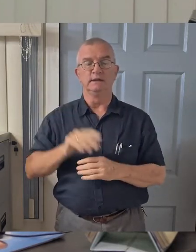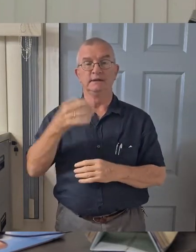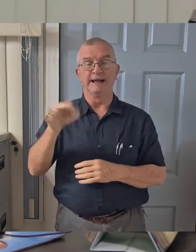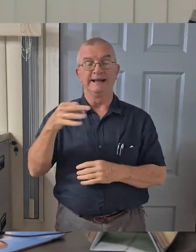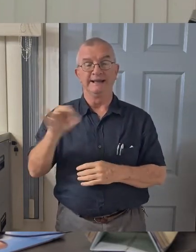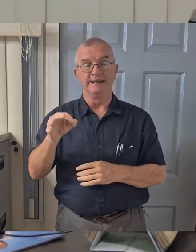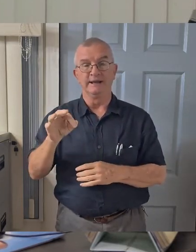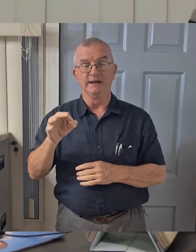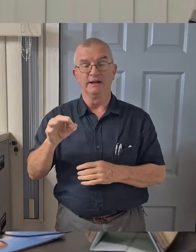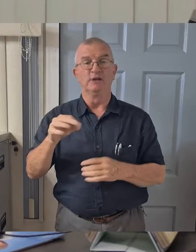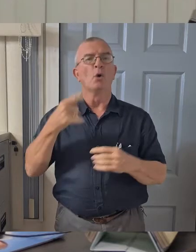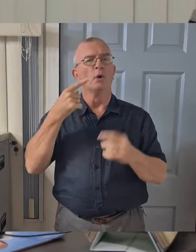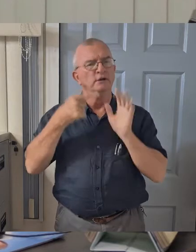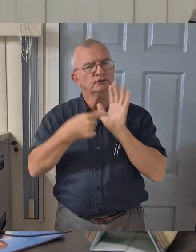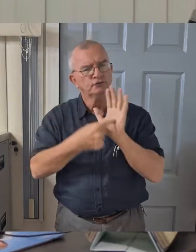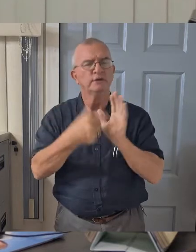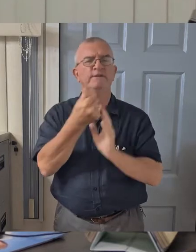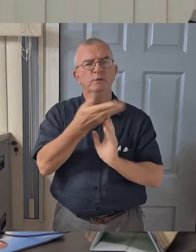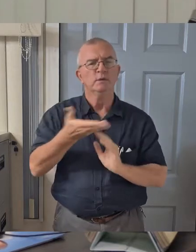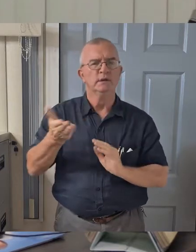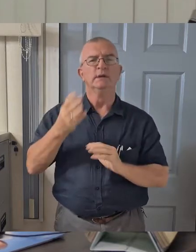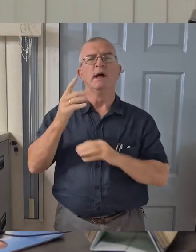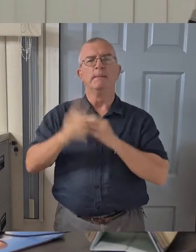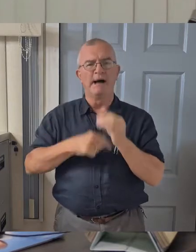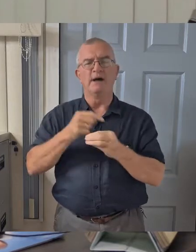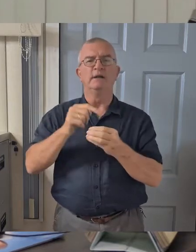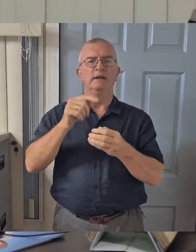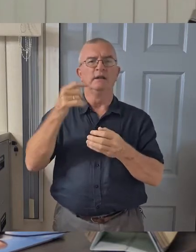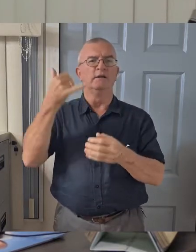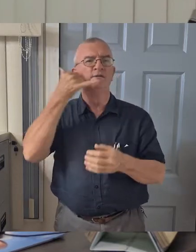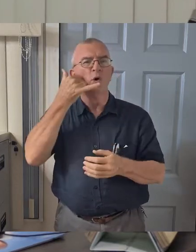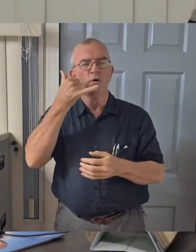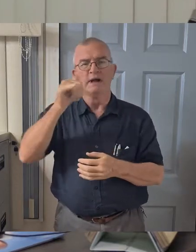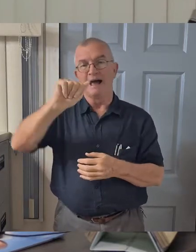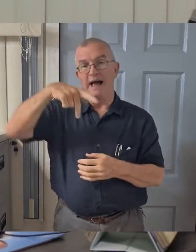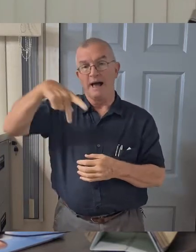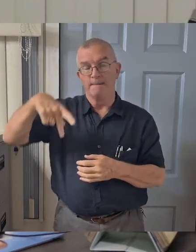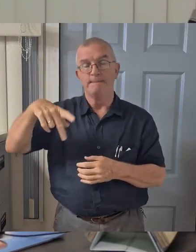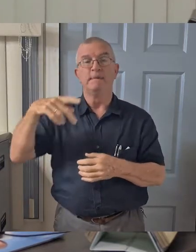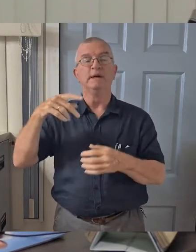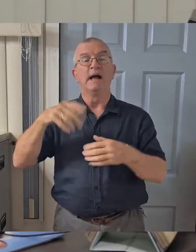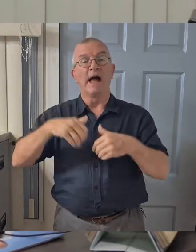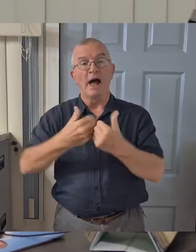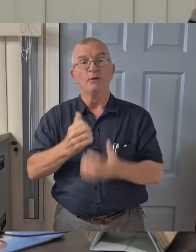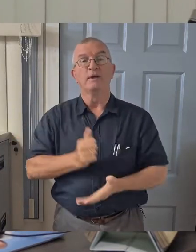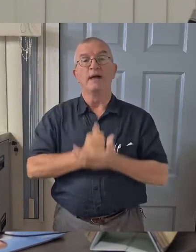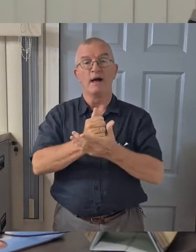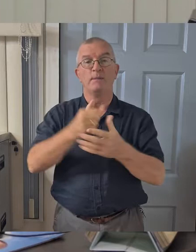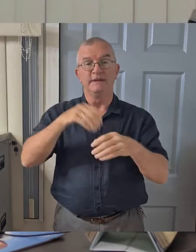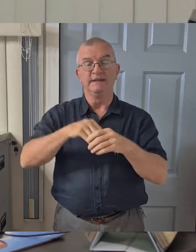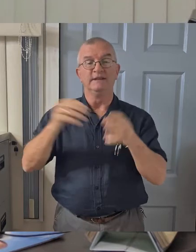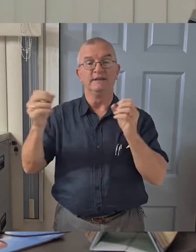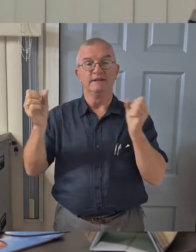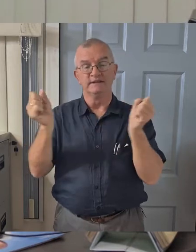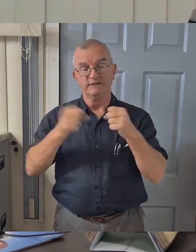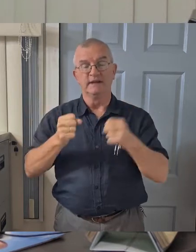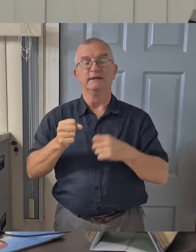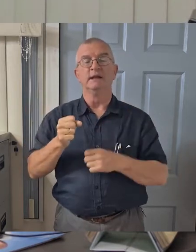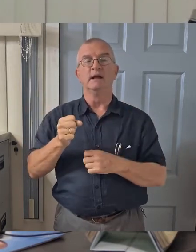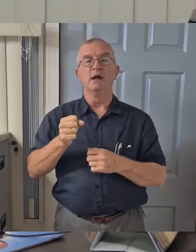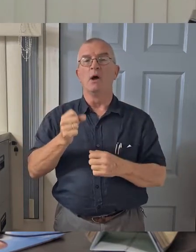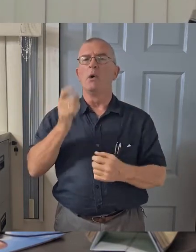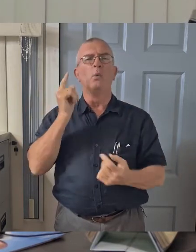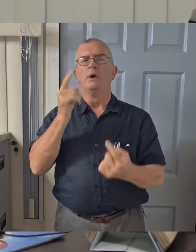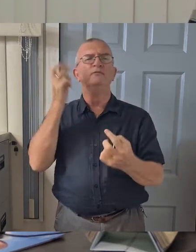going through just a few features of the application and how you can help in this fight. One of the main purposes